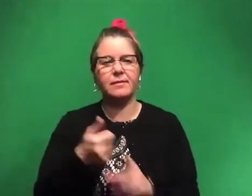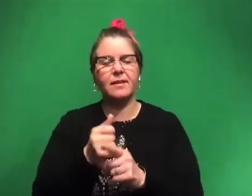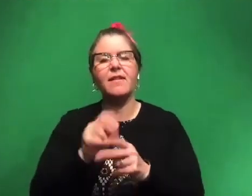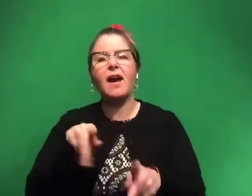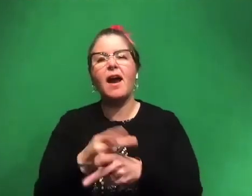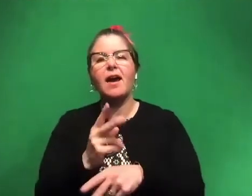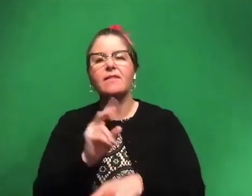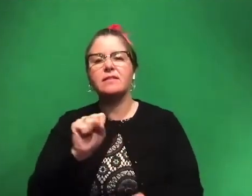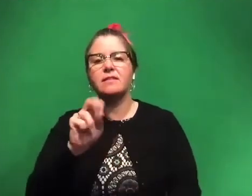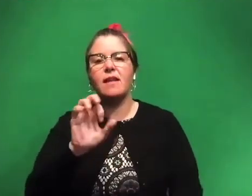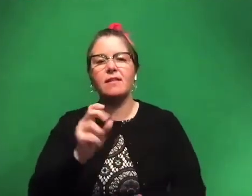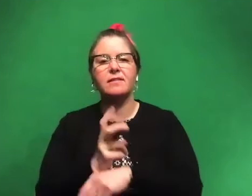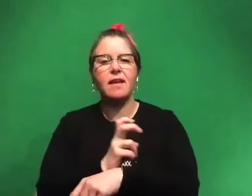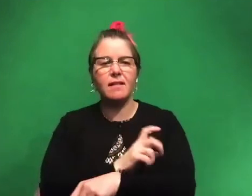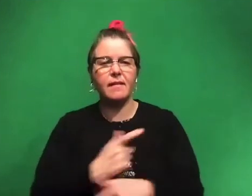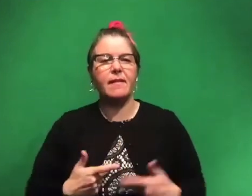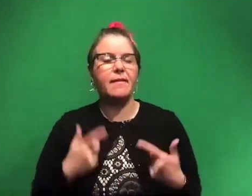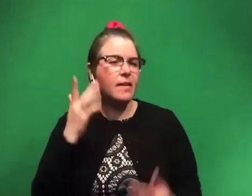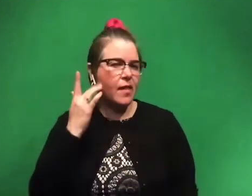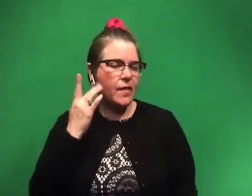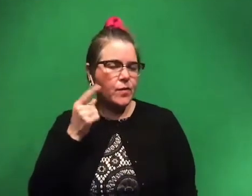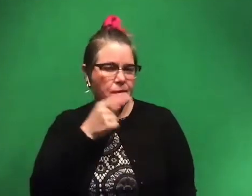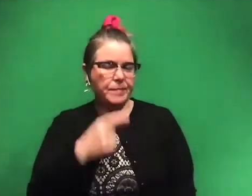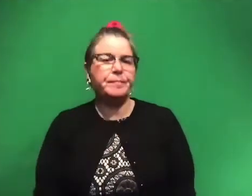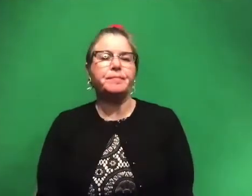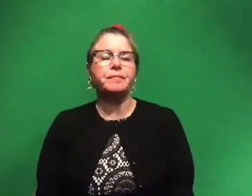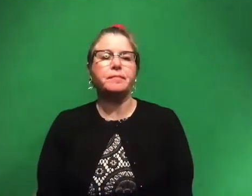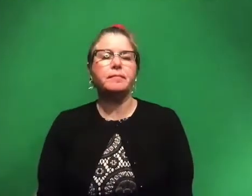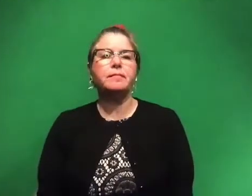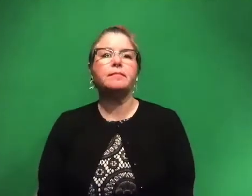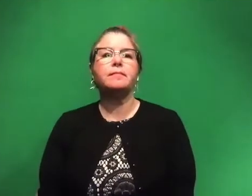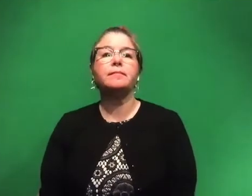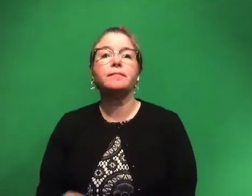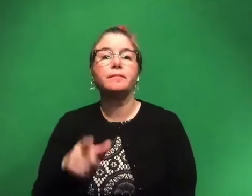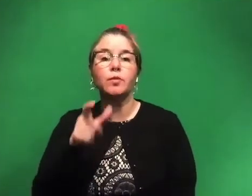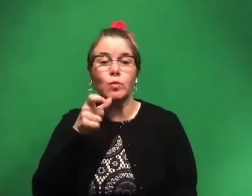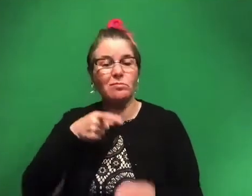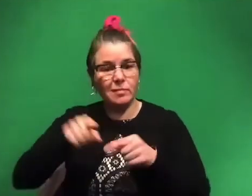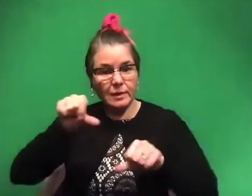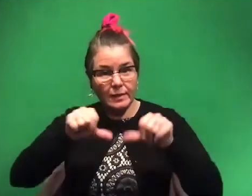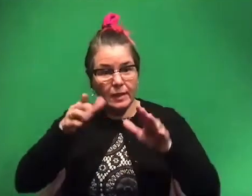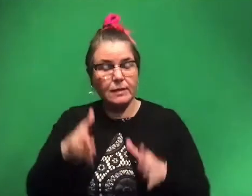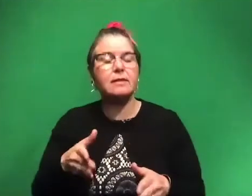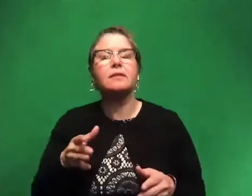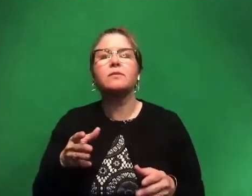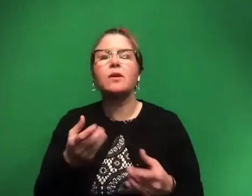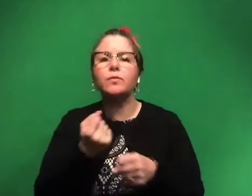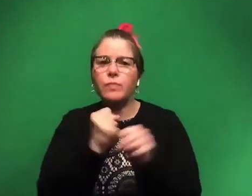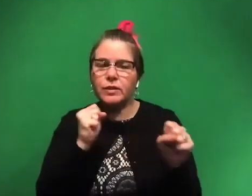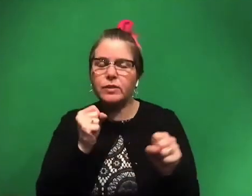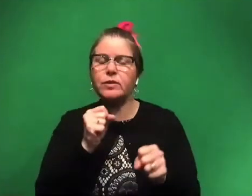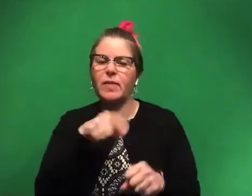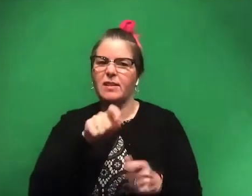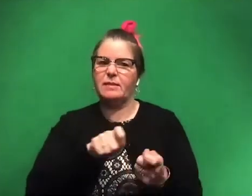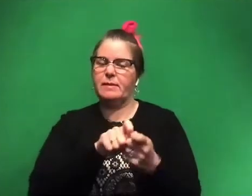They live in California and the scientist that works on them is all about rescuing these snails.